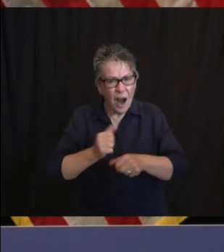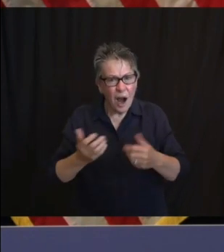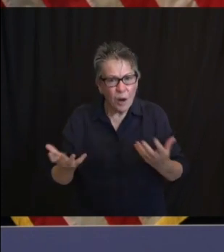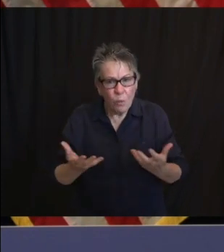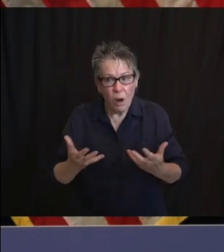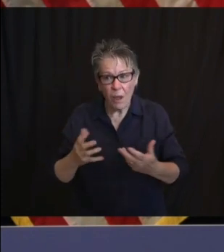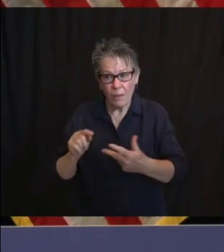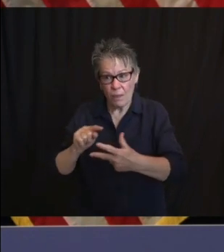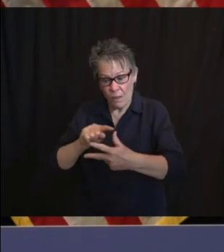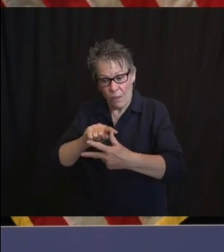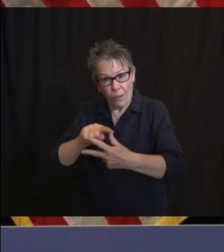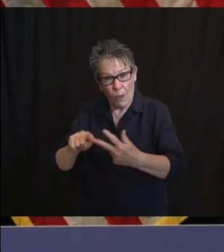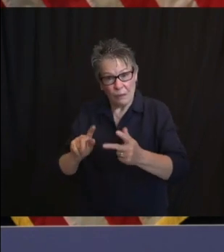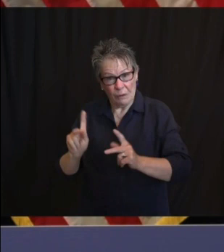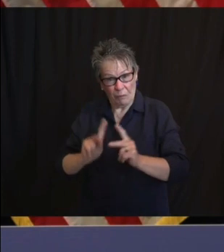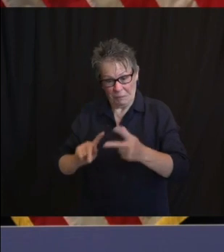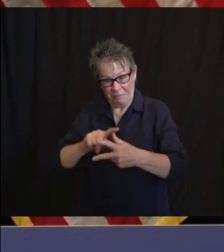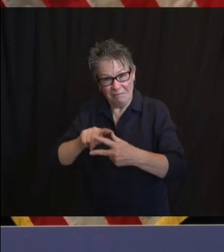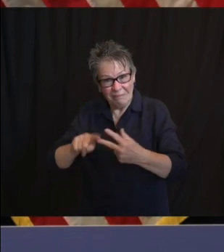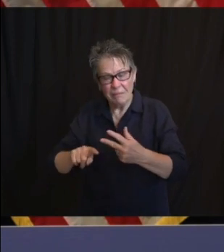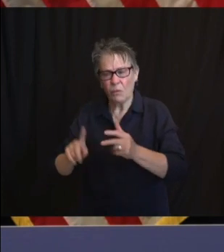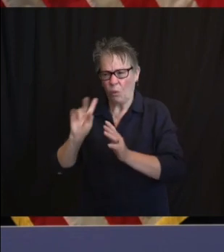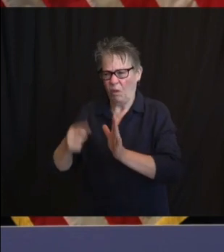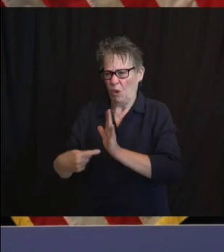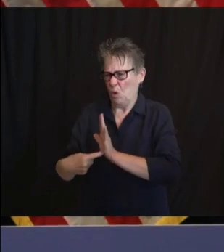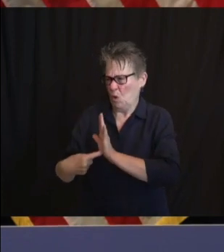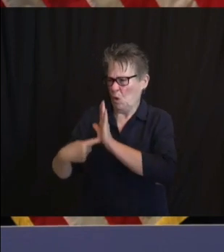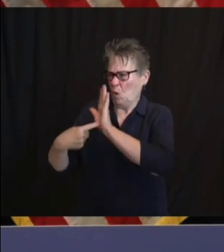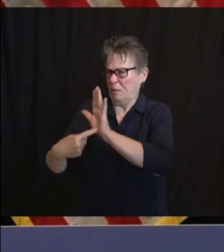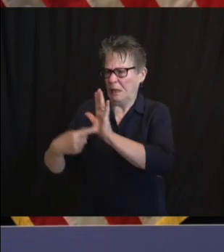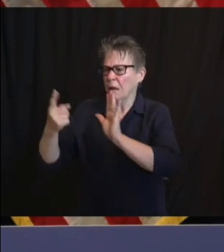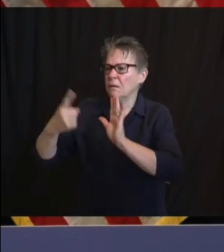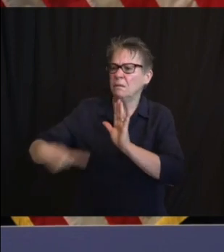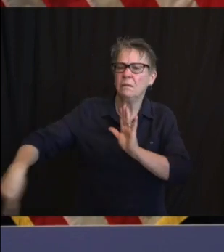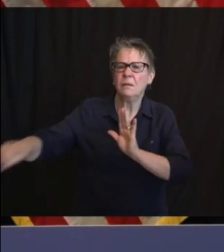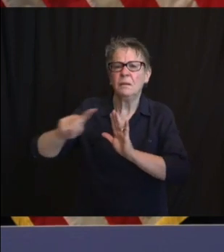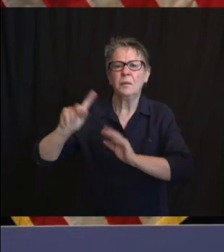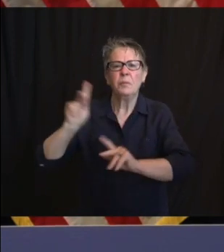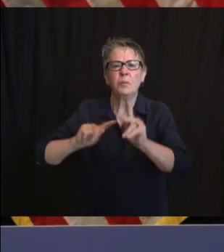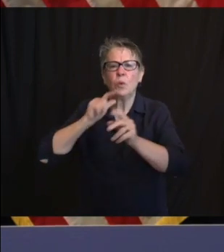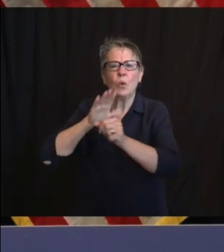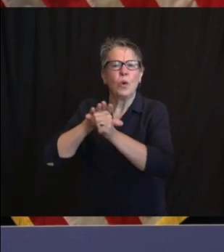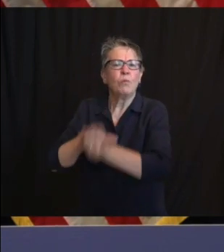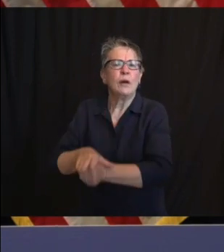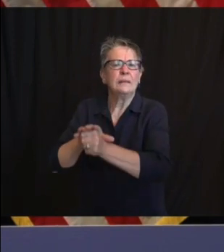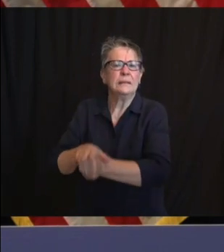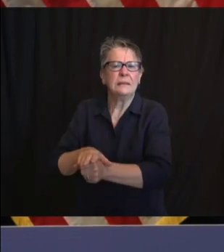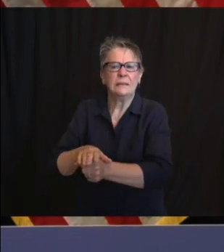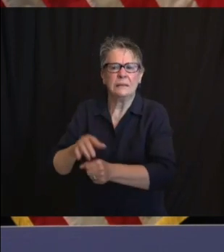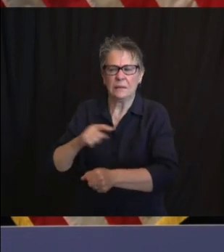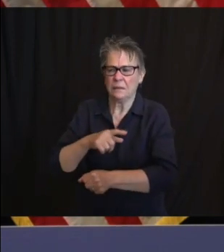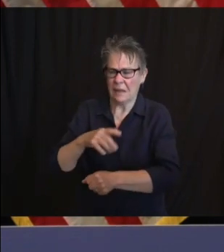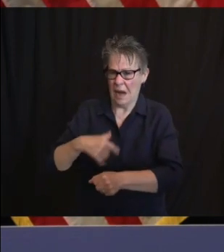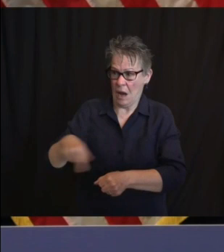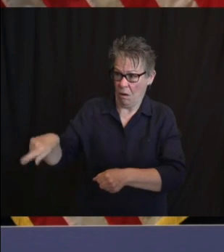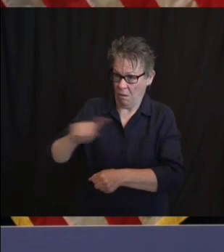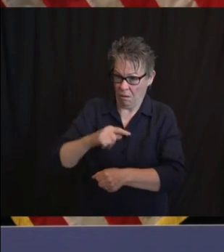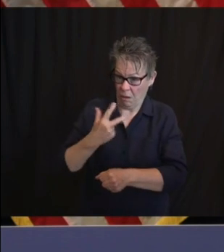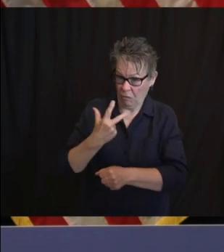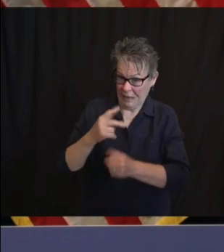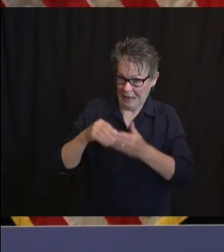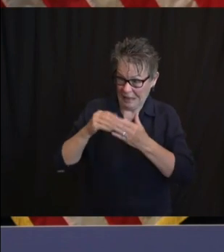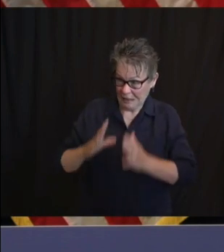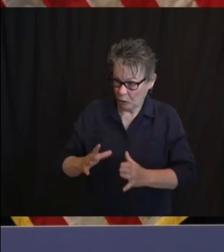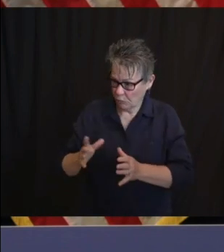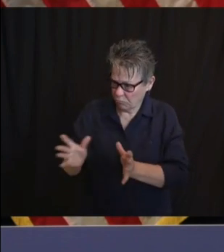no way, shape, or form limit their extraordinary futures. It's our collective job to